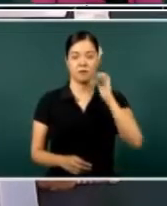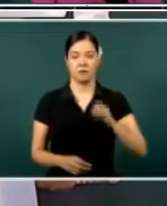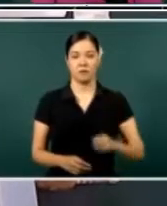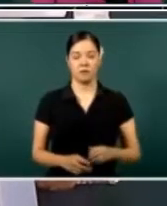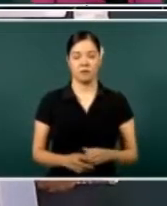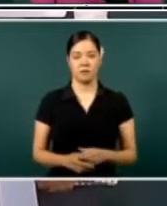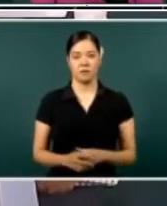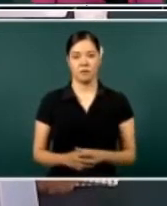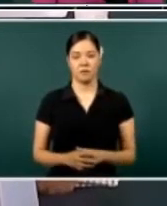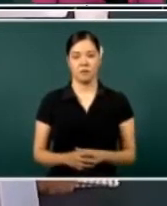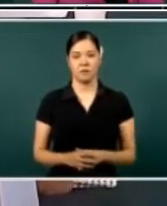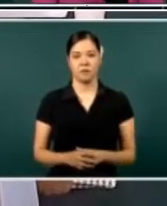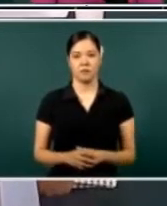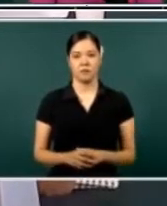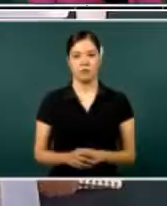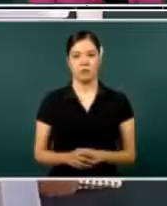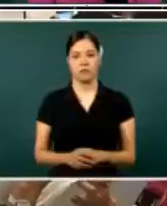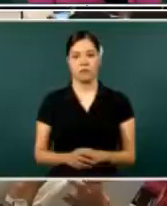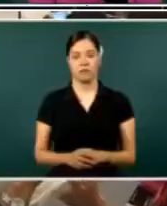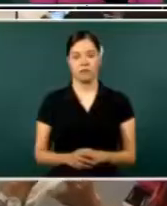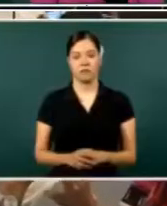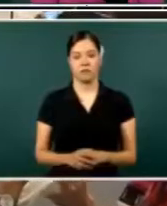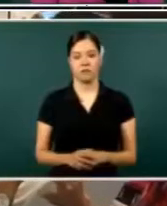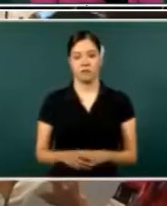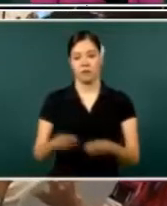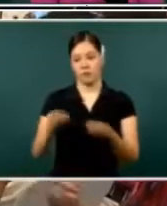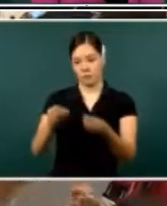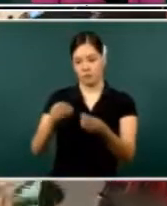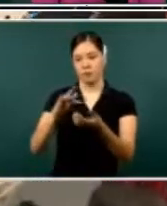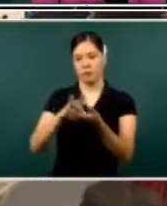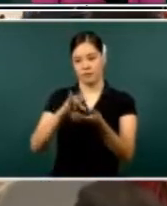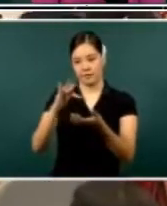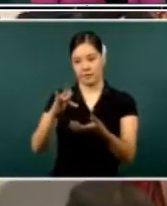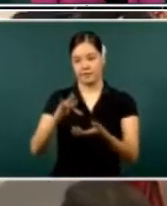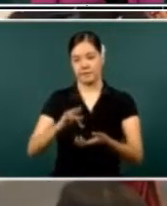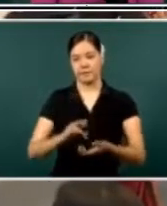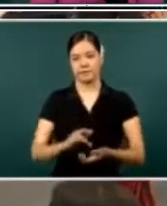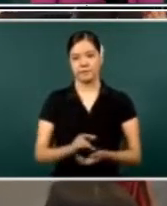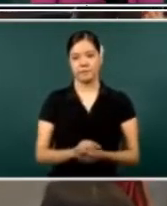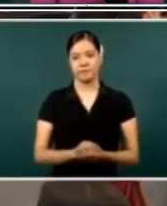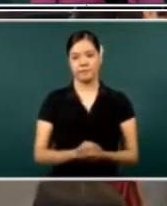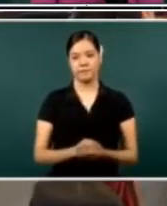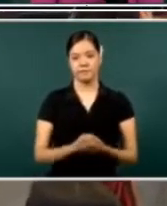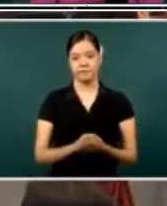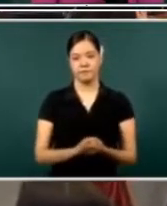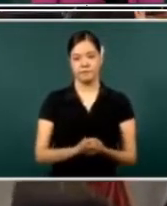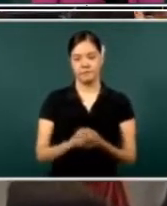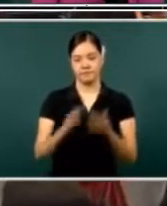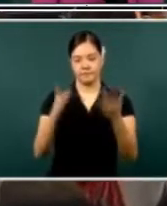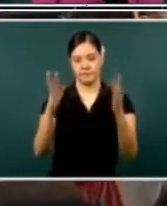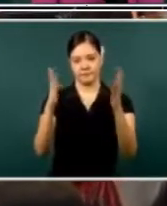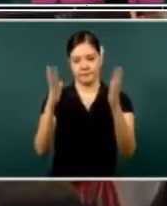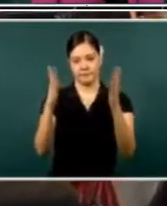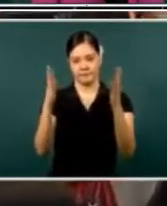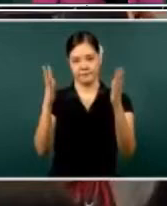concerning the indigenous people of Mexico. So it looks like they had a photo moment.